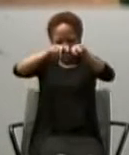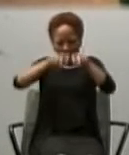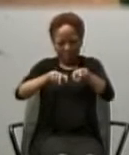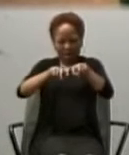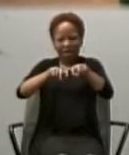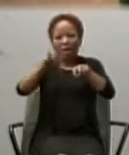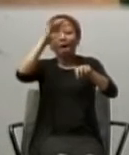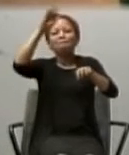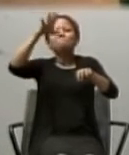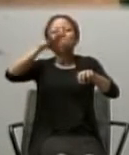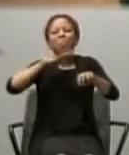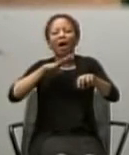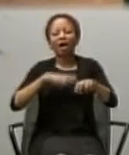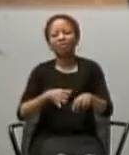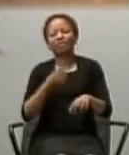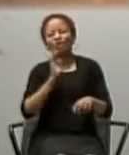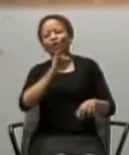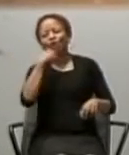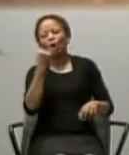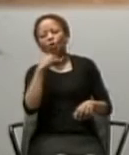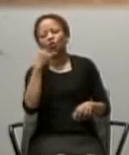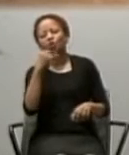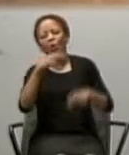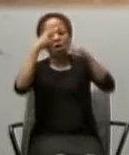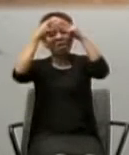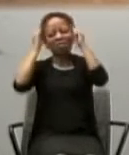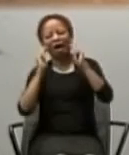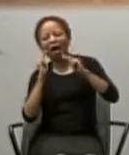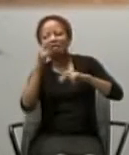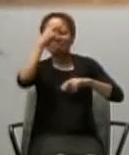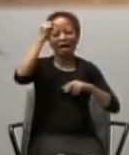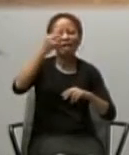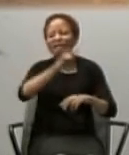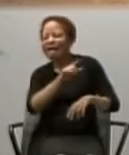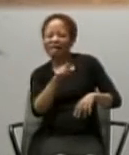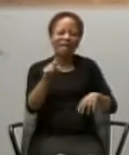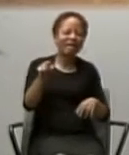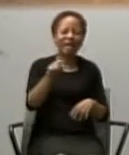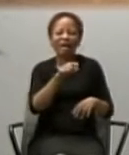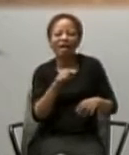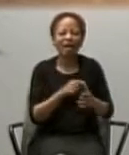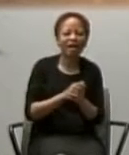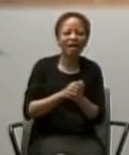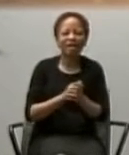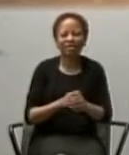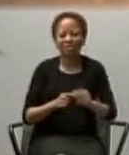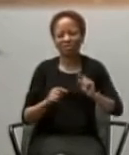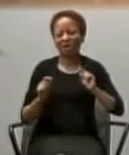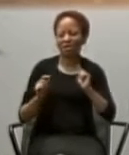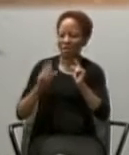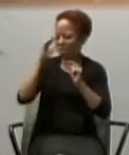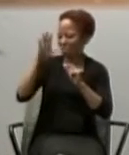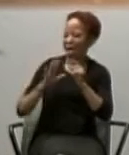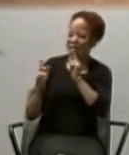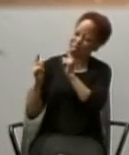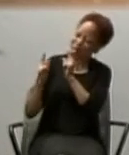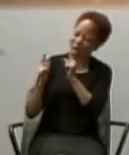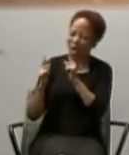You know? And the first guy says to the other guy, in a loud voice for the nuns to hear,